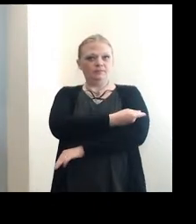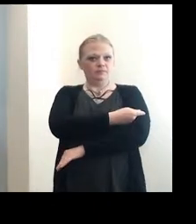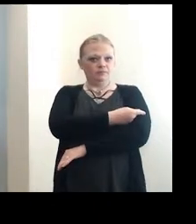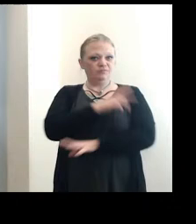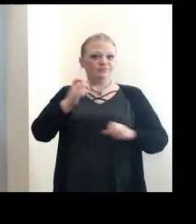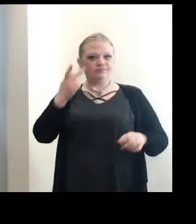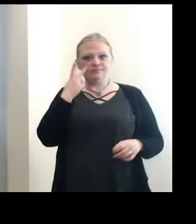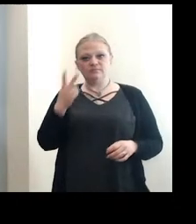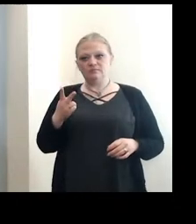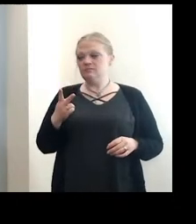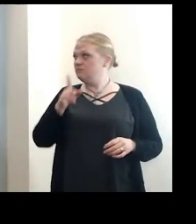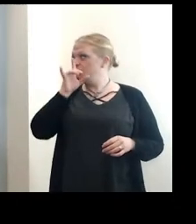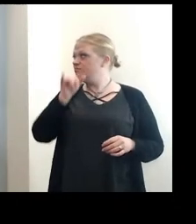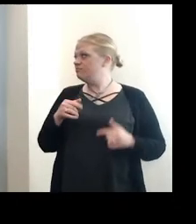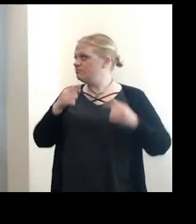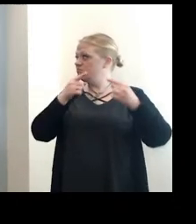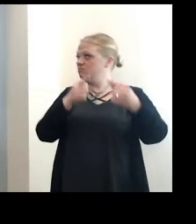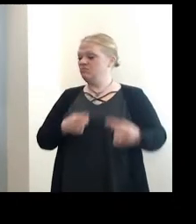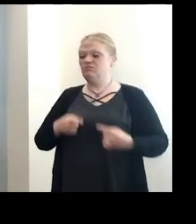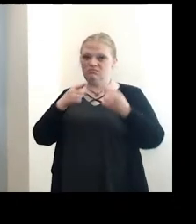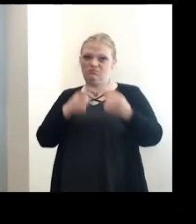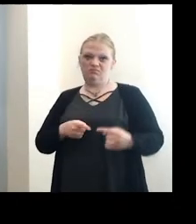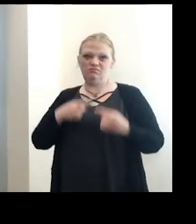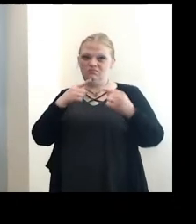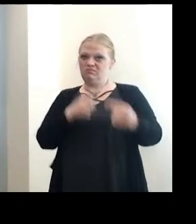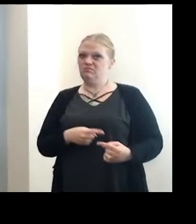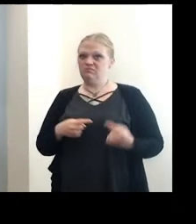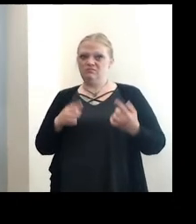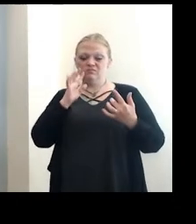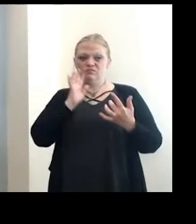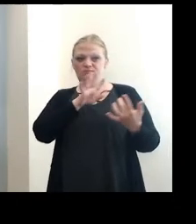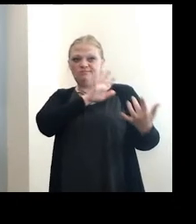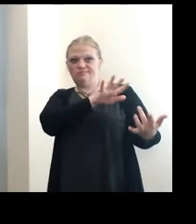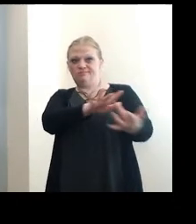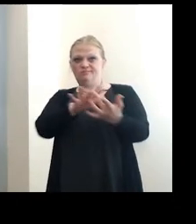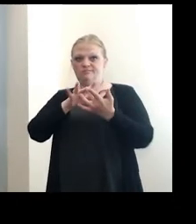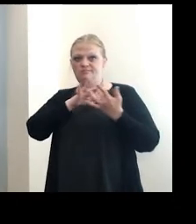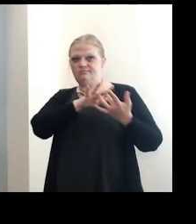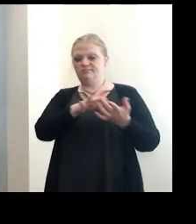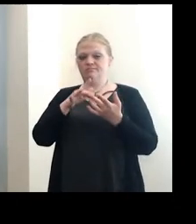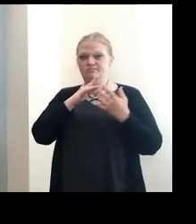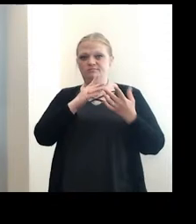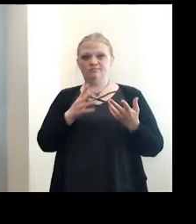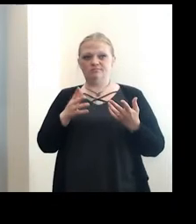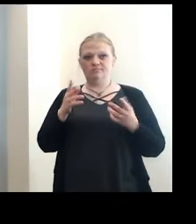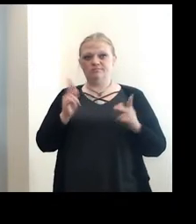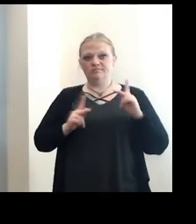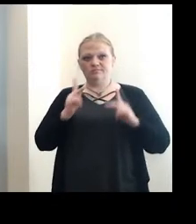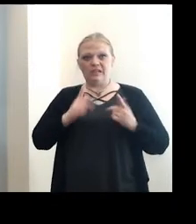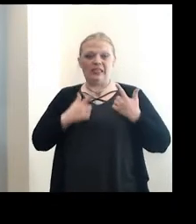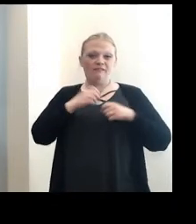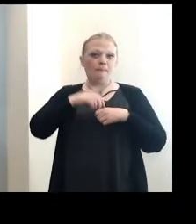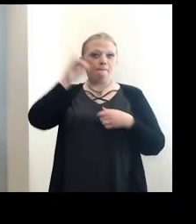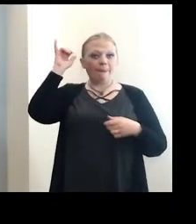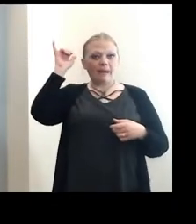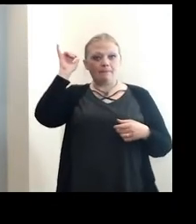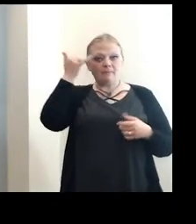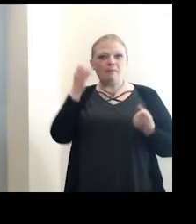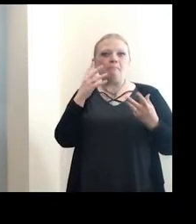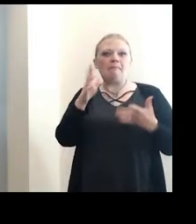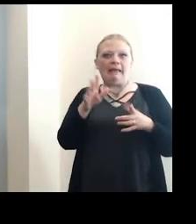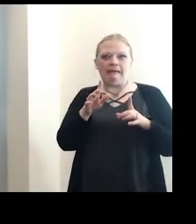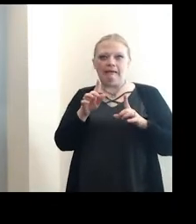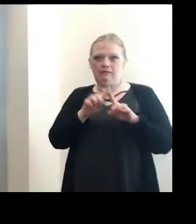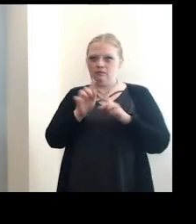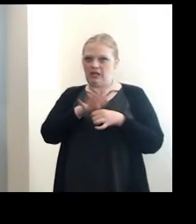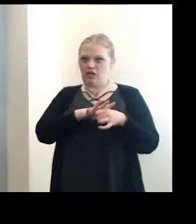you can see that we're, you know, really struggling to reach the people who are, live in many of the areas of Buffalo, um, and, and